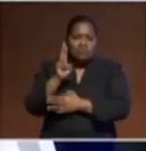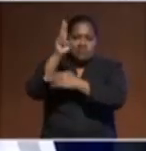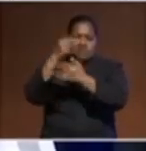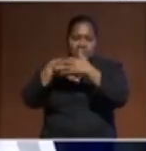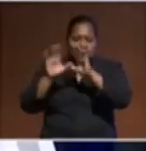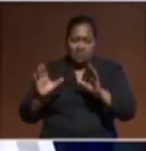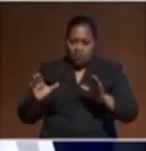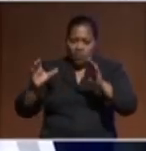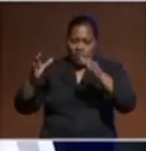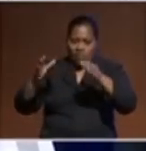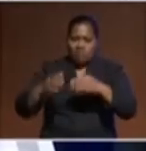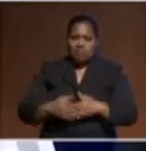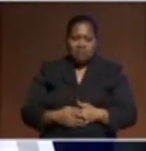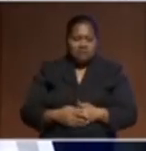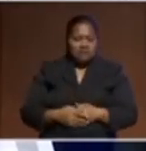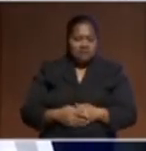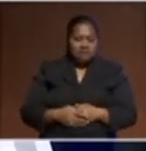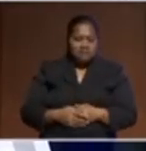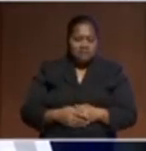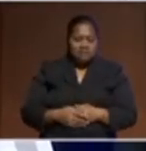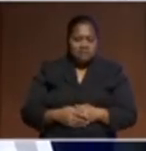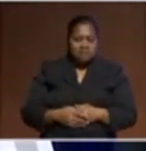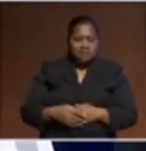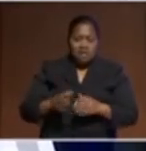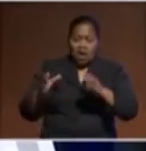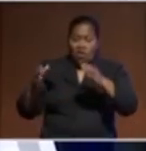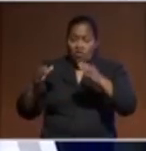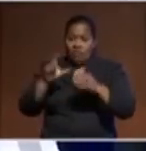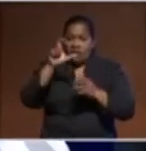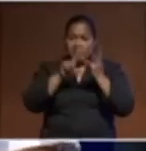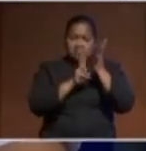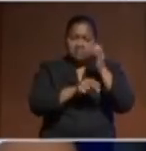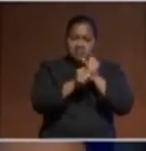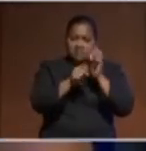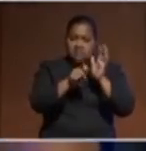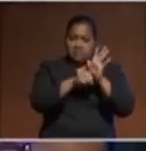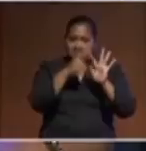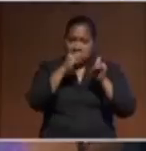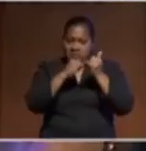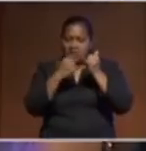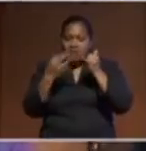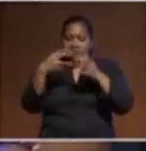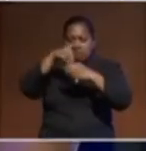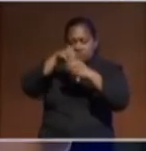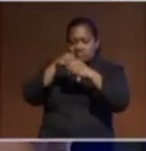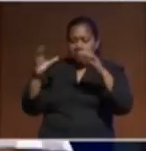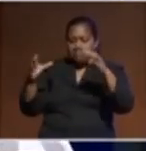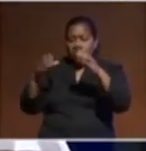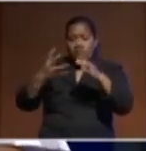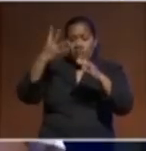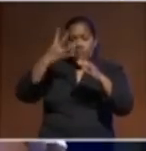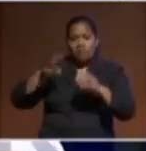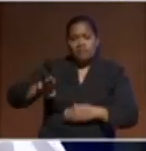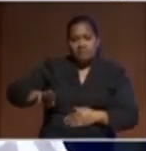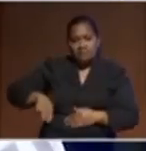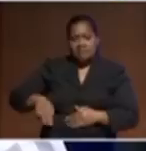Our Congress is comprised of 14 members. And so that's in